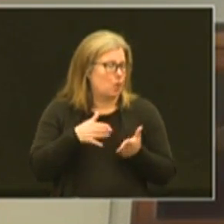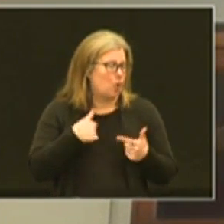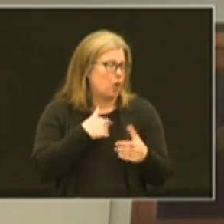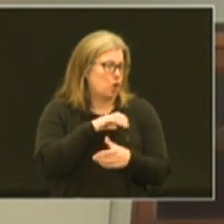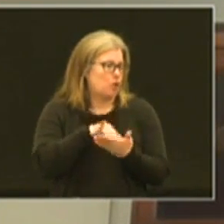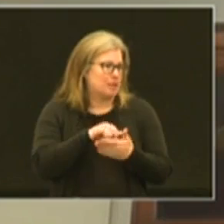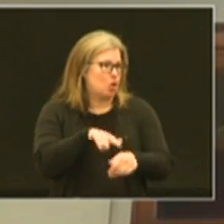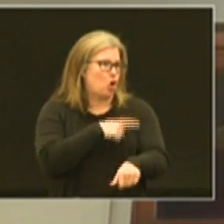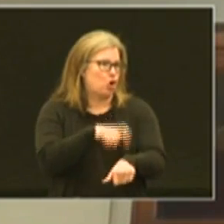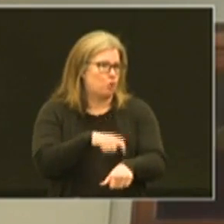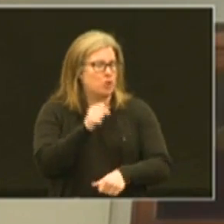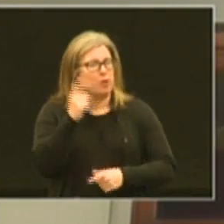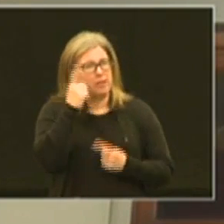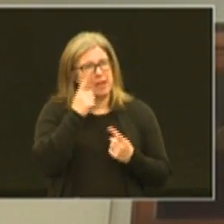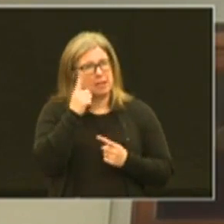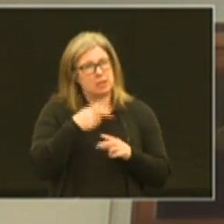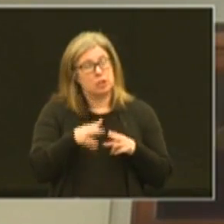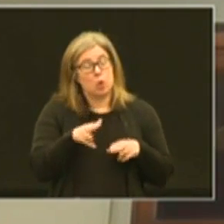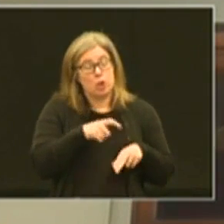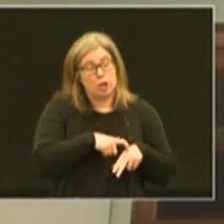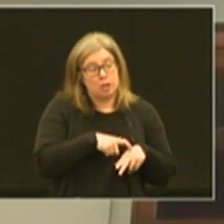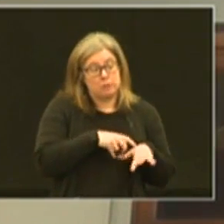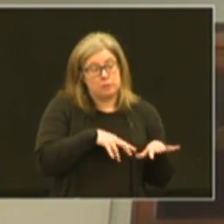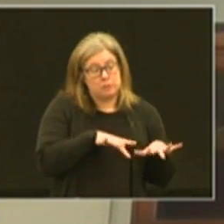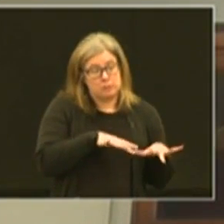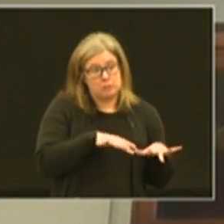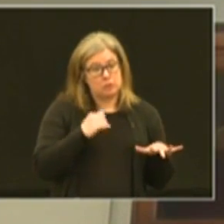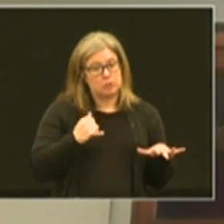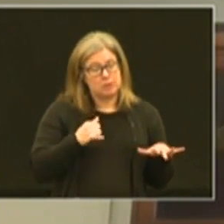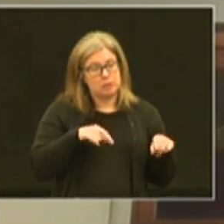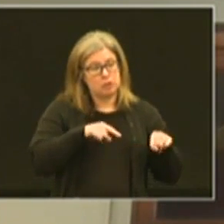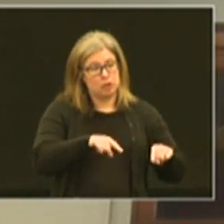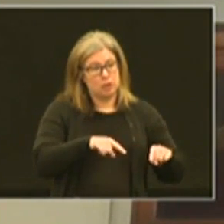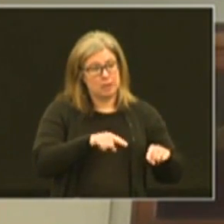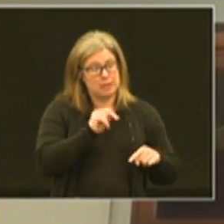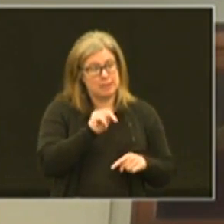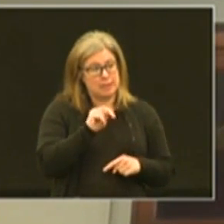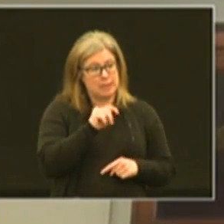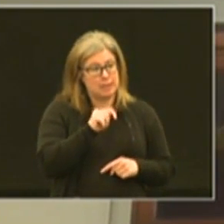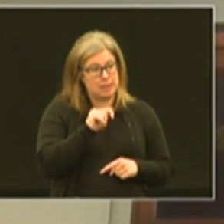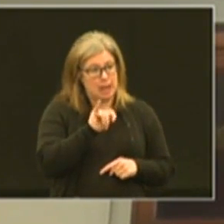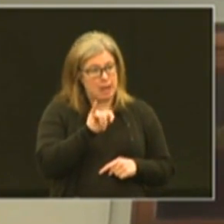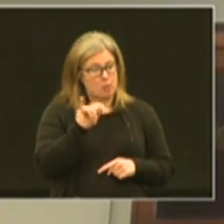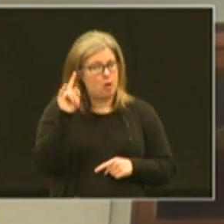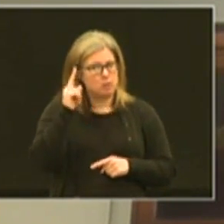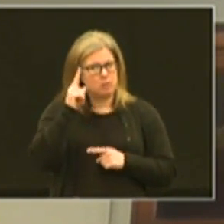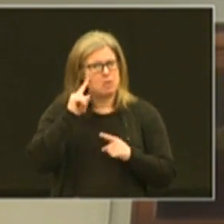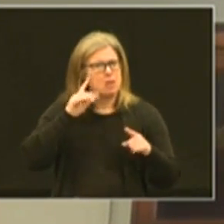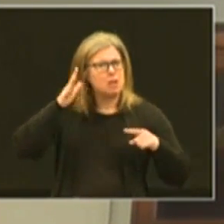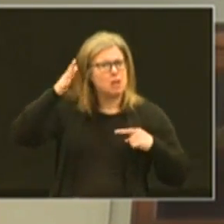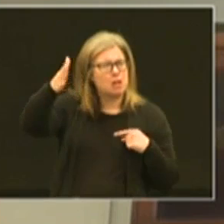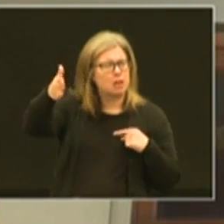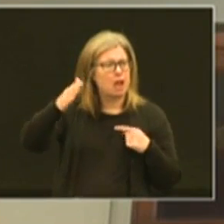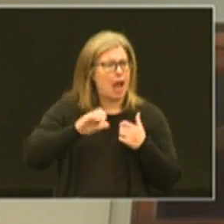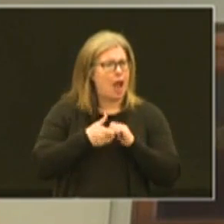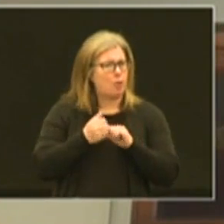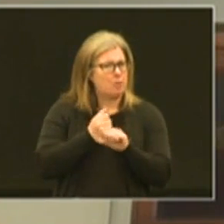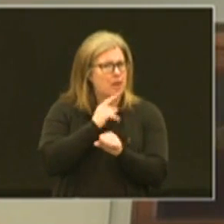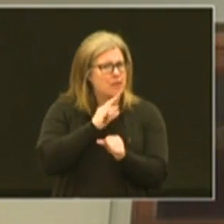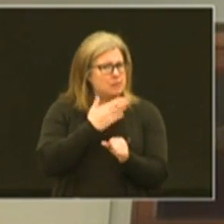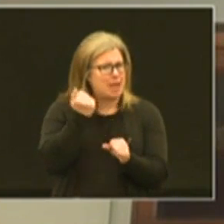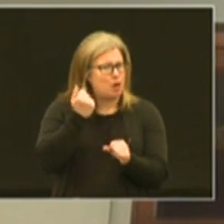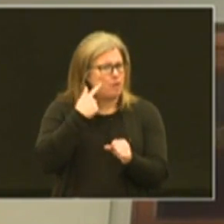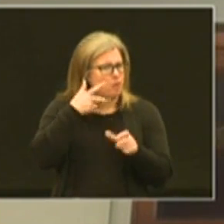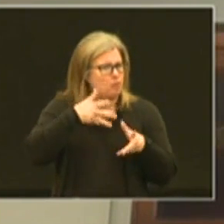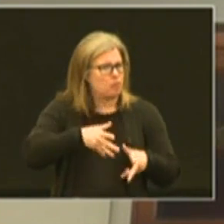can do this long term so we're thinking short term right now during this nti but we're also thinking long term how do we make this